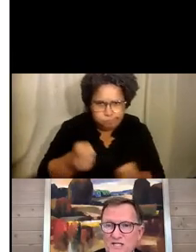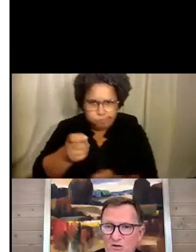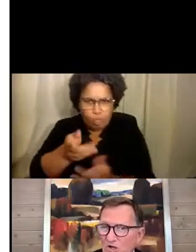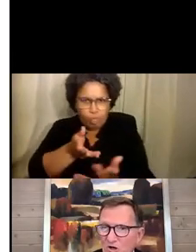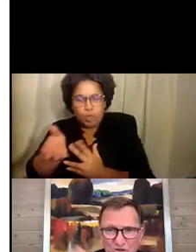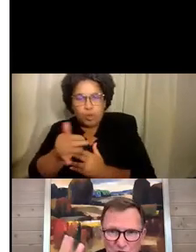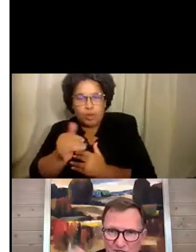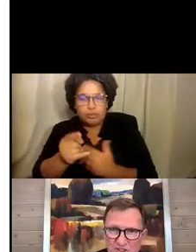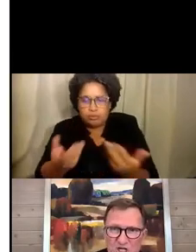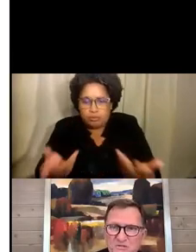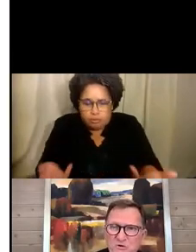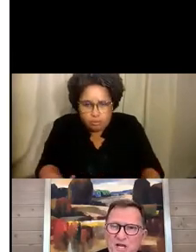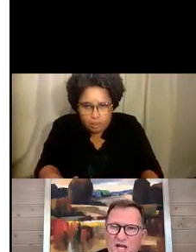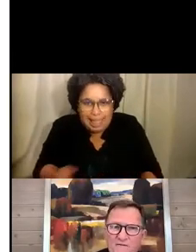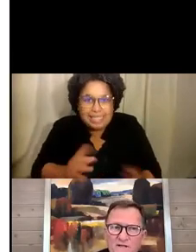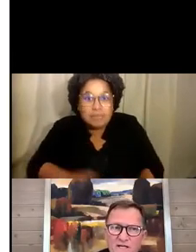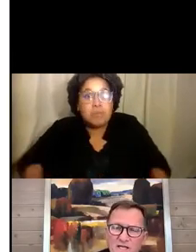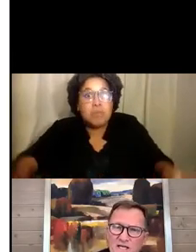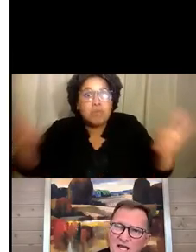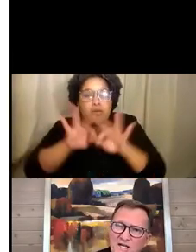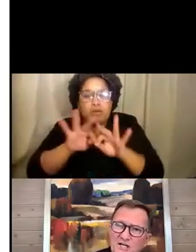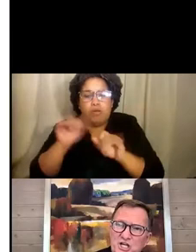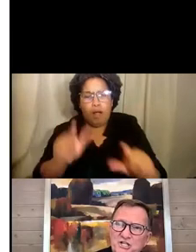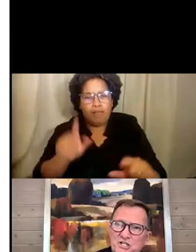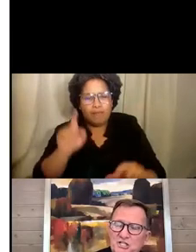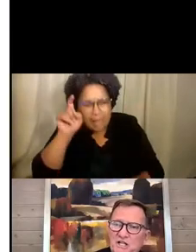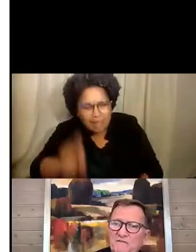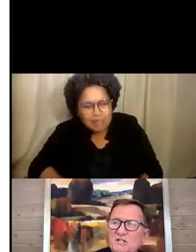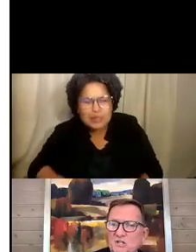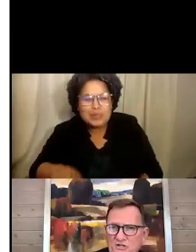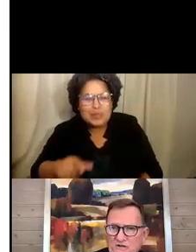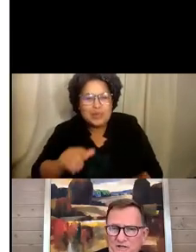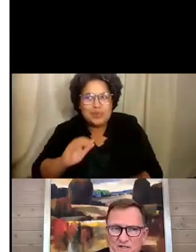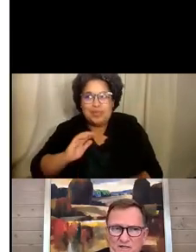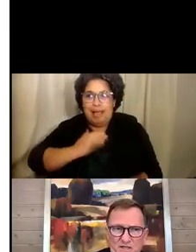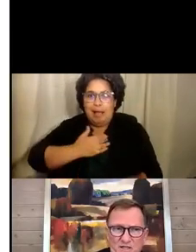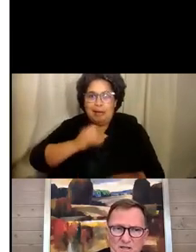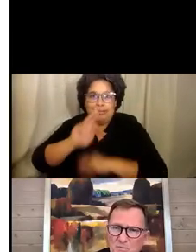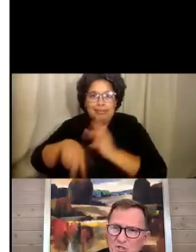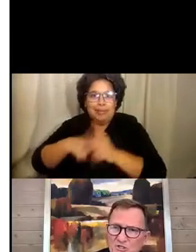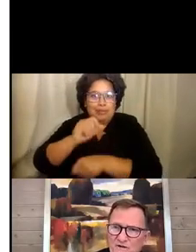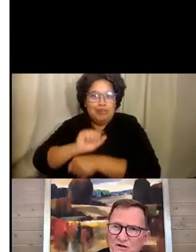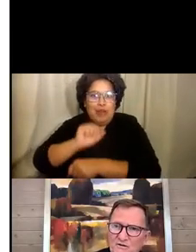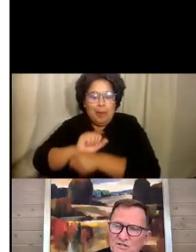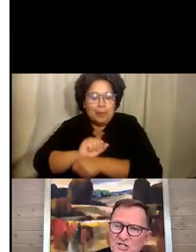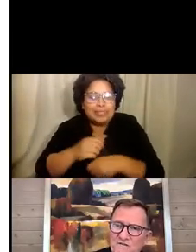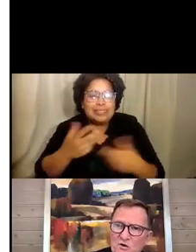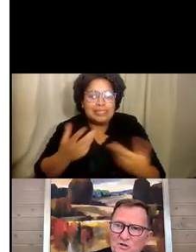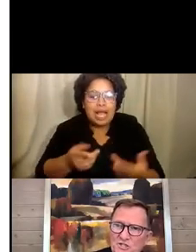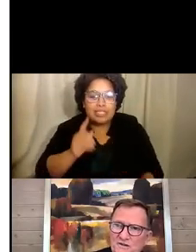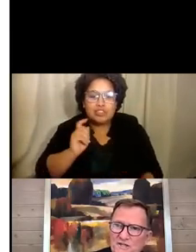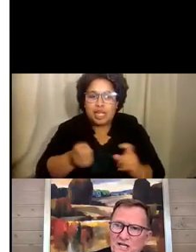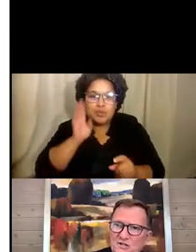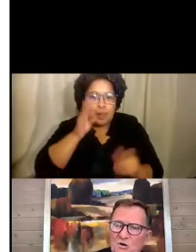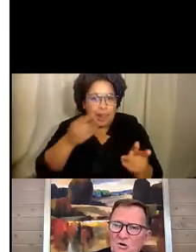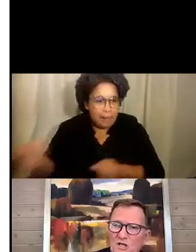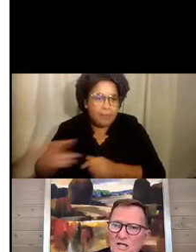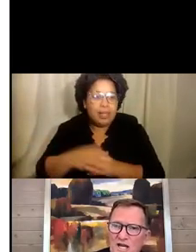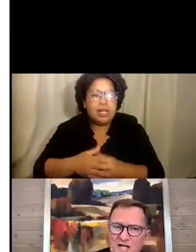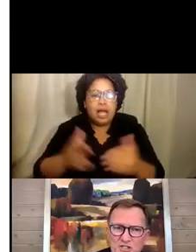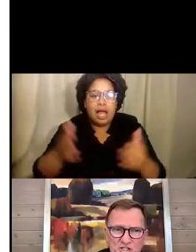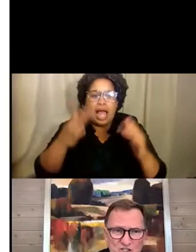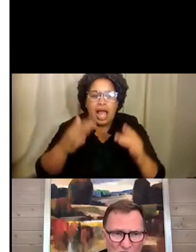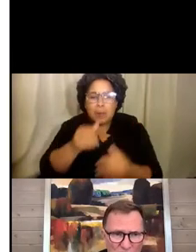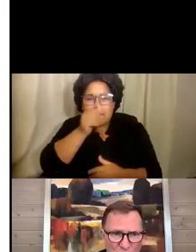them every day. We all do with the jobs that we have. And in a change initiative, it's no different. Persevere, stay focused on the end goal,